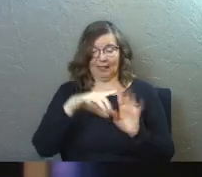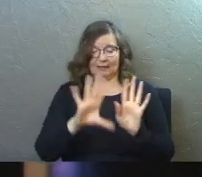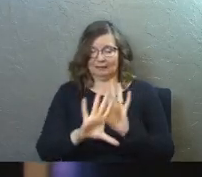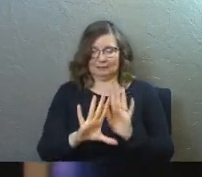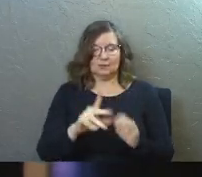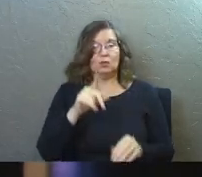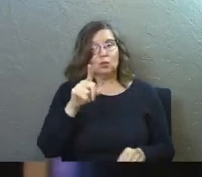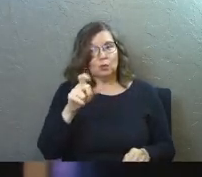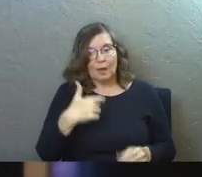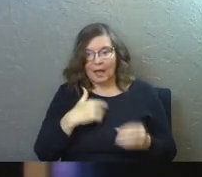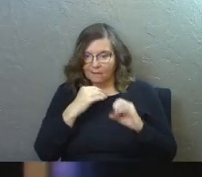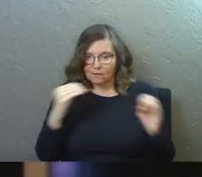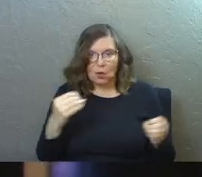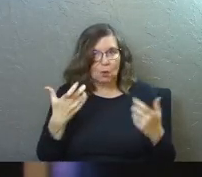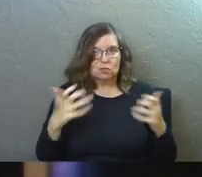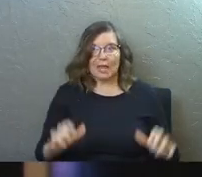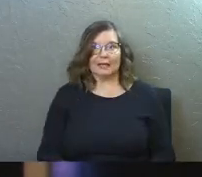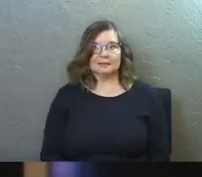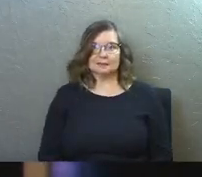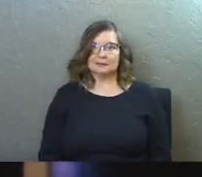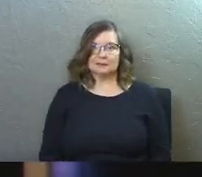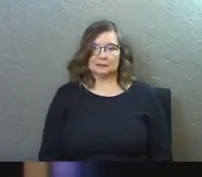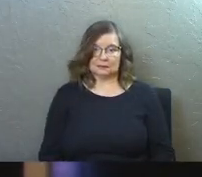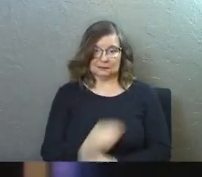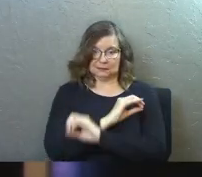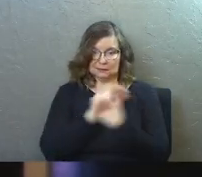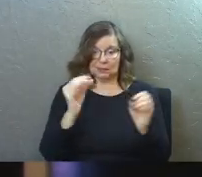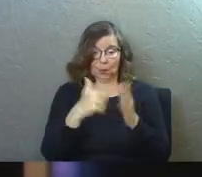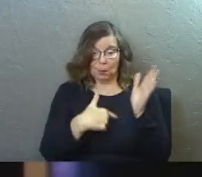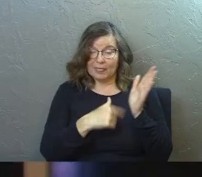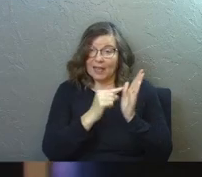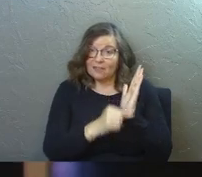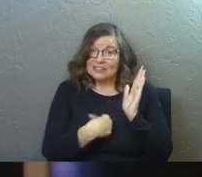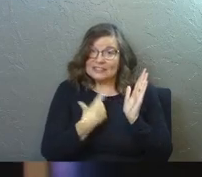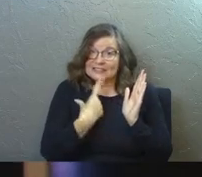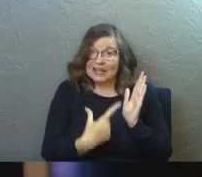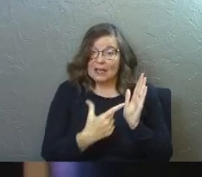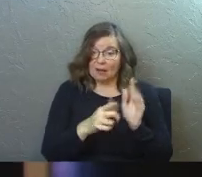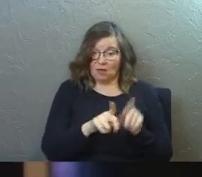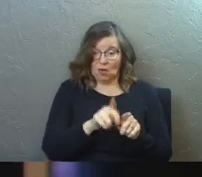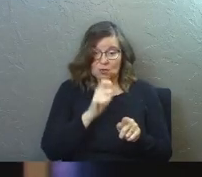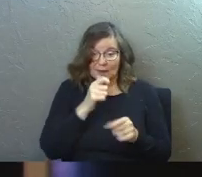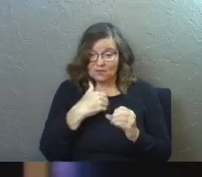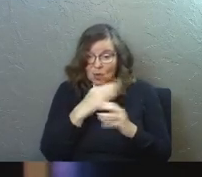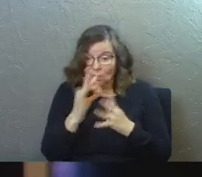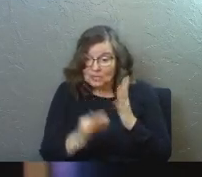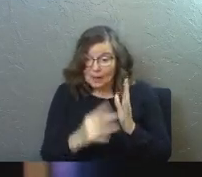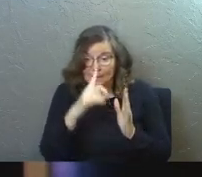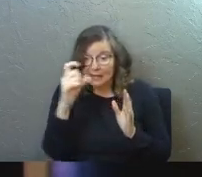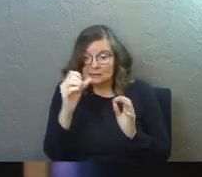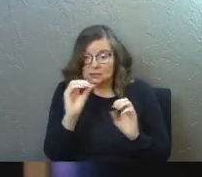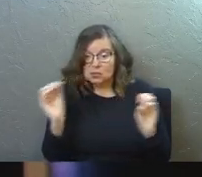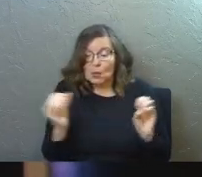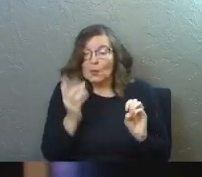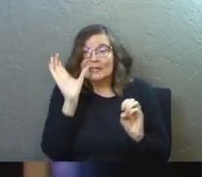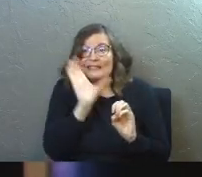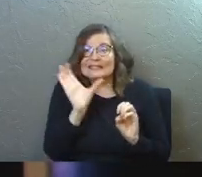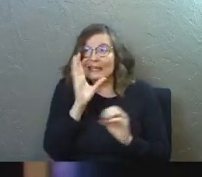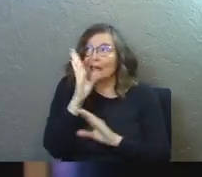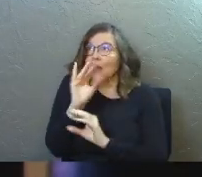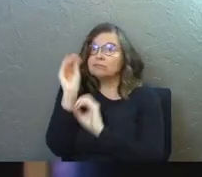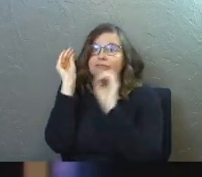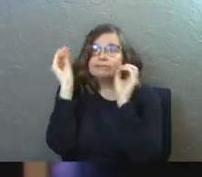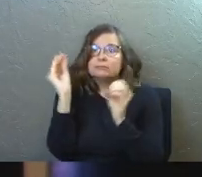It's like, you have no chance is what that verse is saying. And not only do you have no chance because no one's even seeking